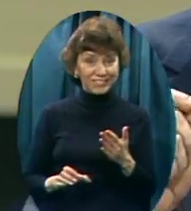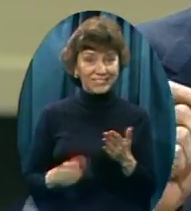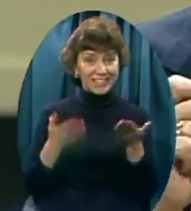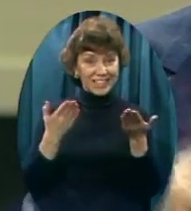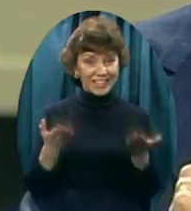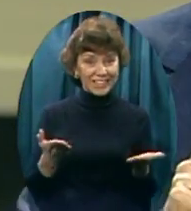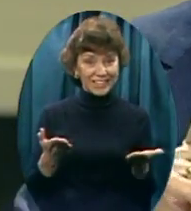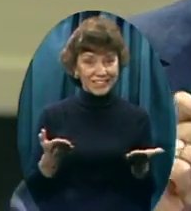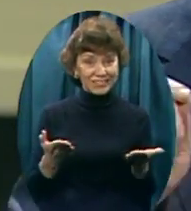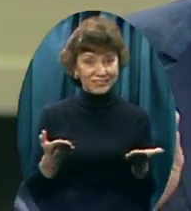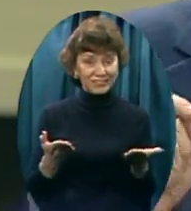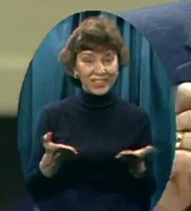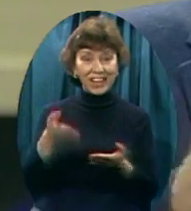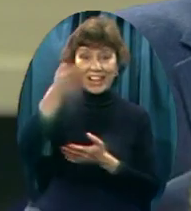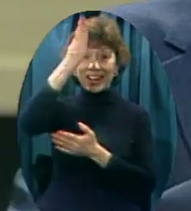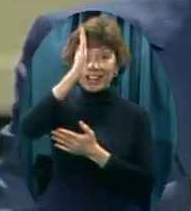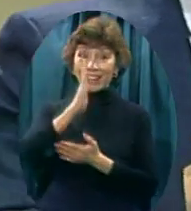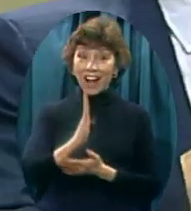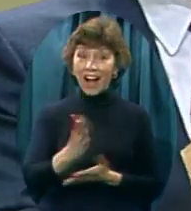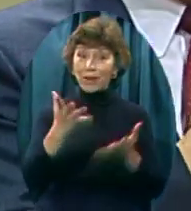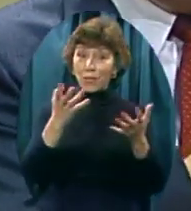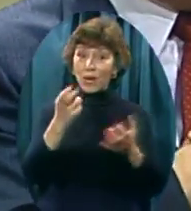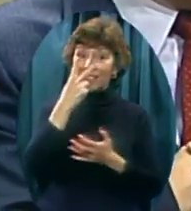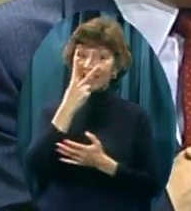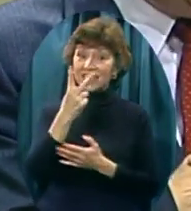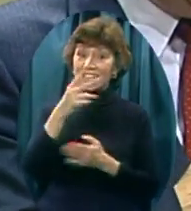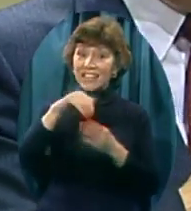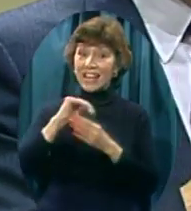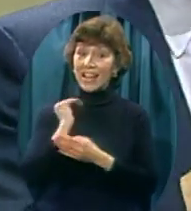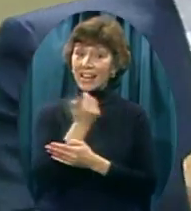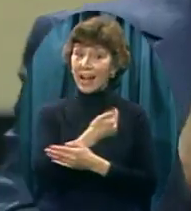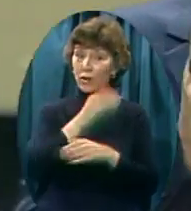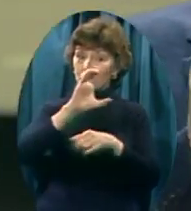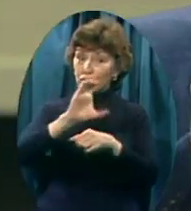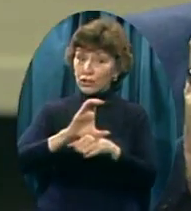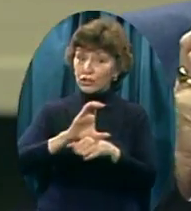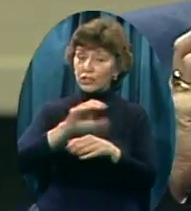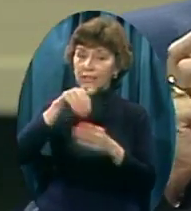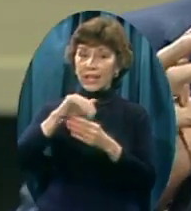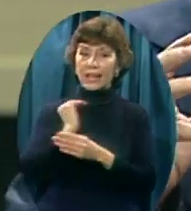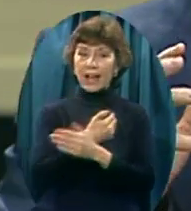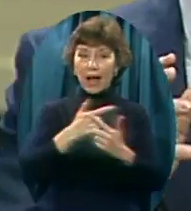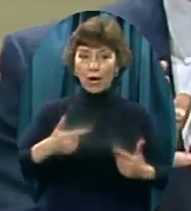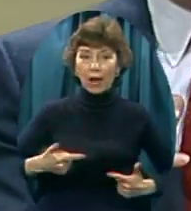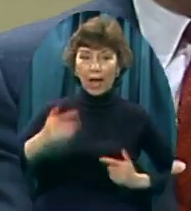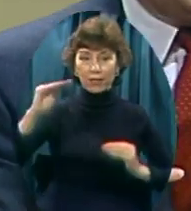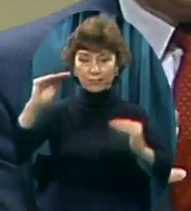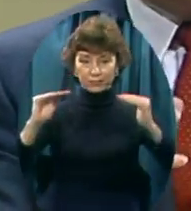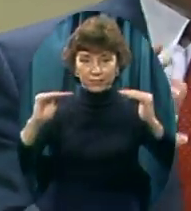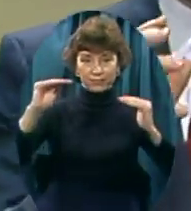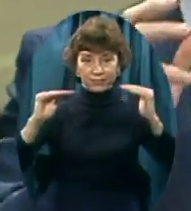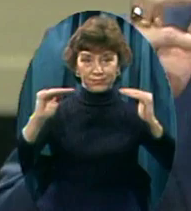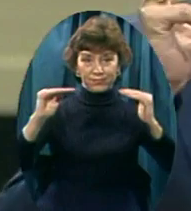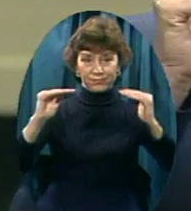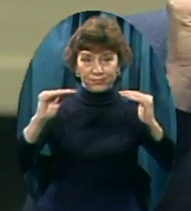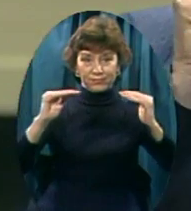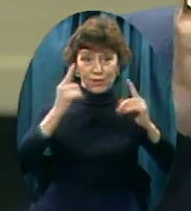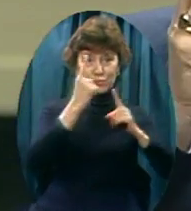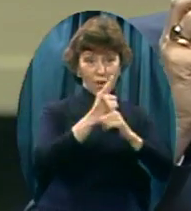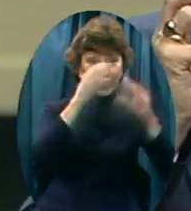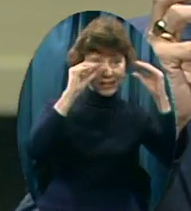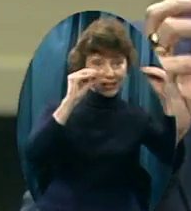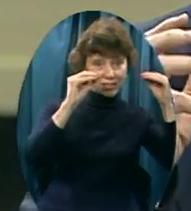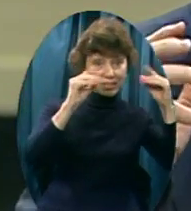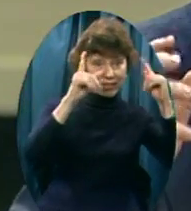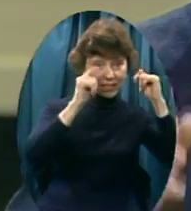God desires To see in our churches And in our lives A balance of theological Correctness And